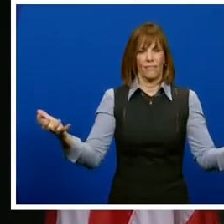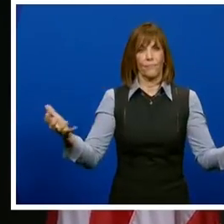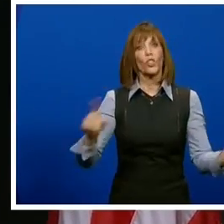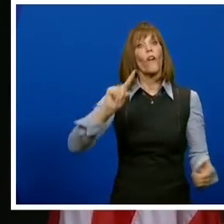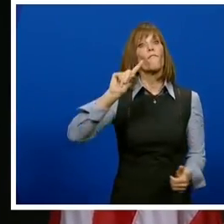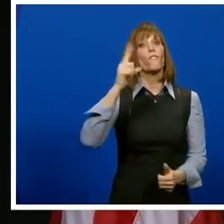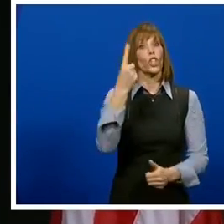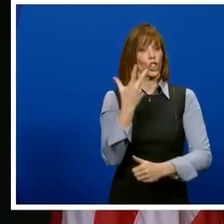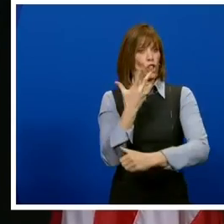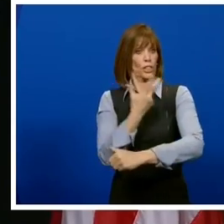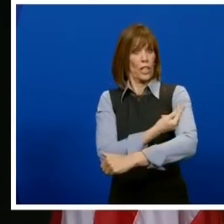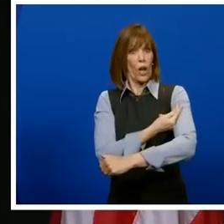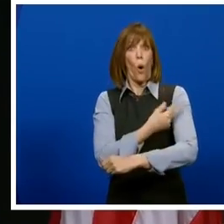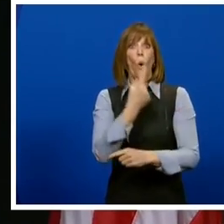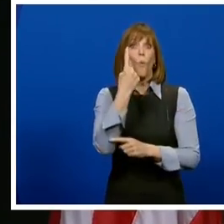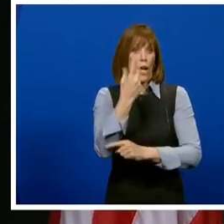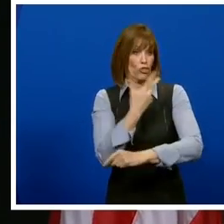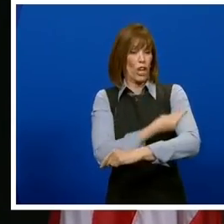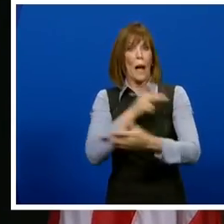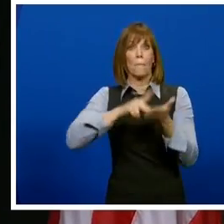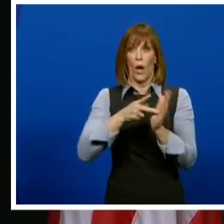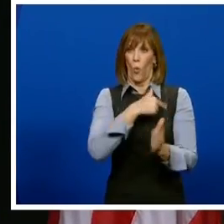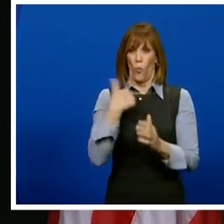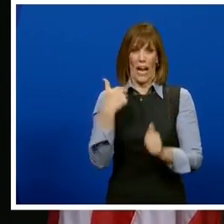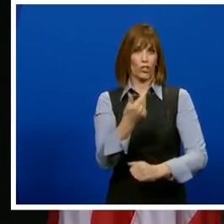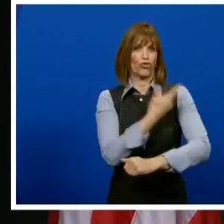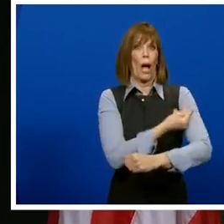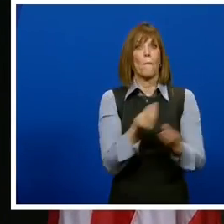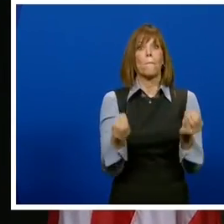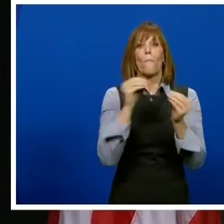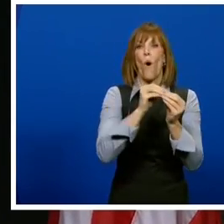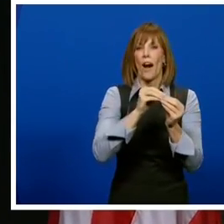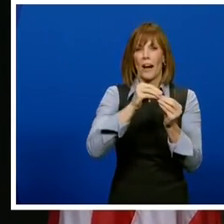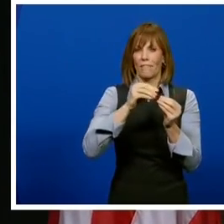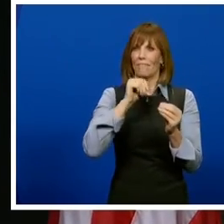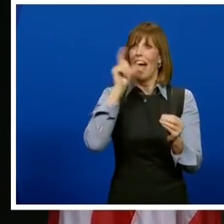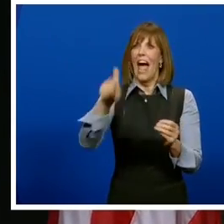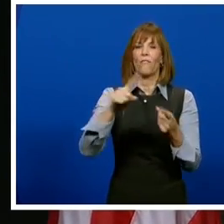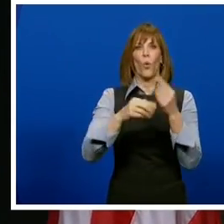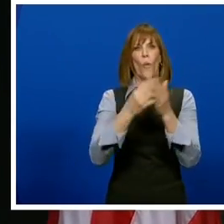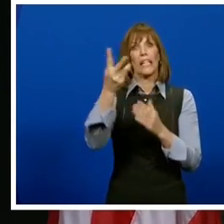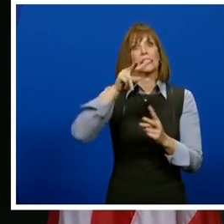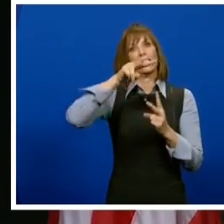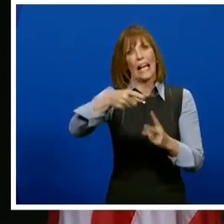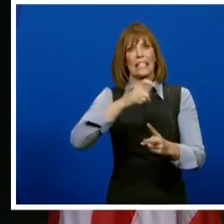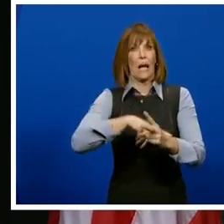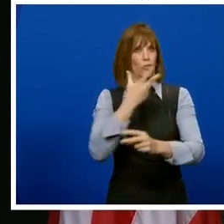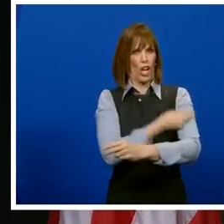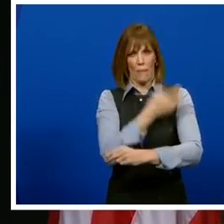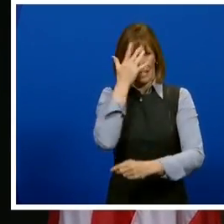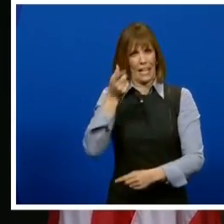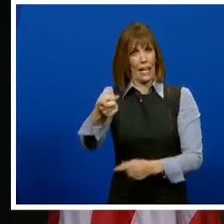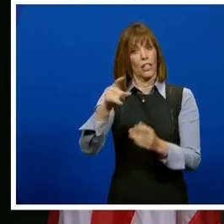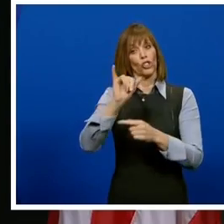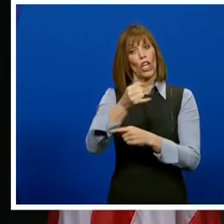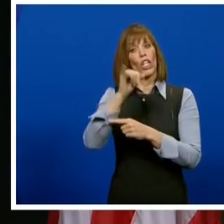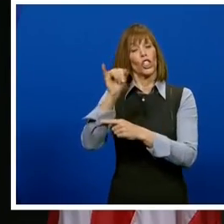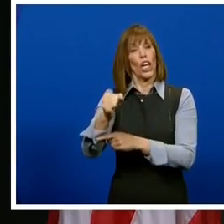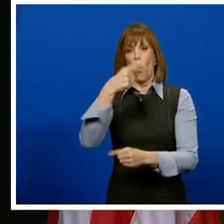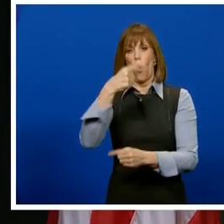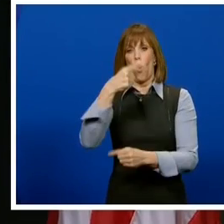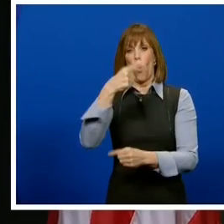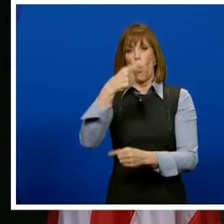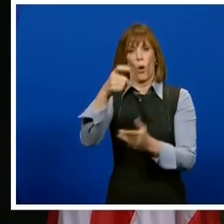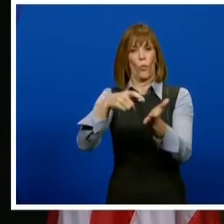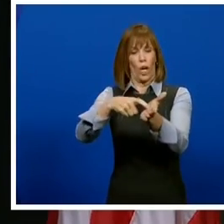vaccine means twice as many people can be fully vaccinated in a fraction of the time it takes to complete two doses spaced at least 21